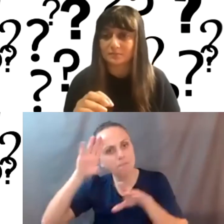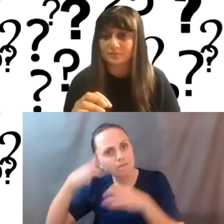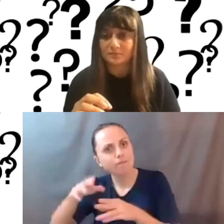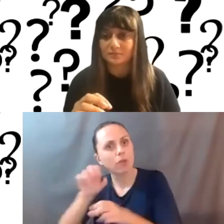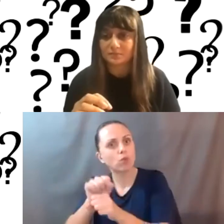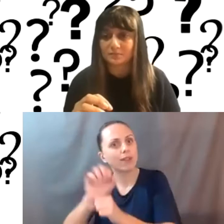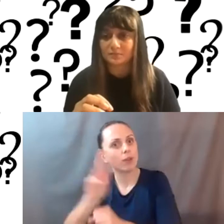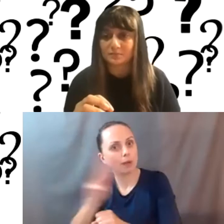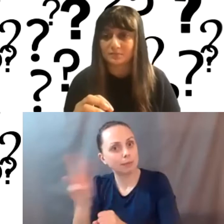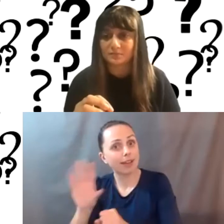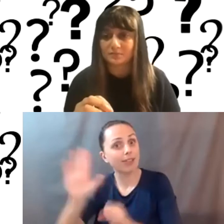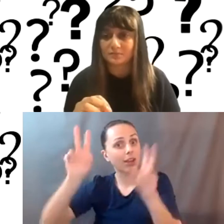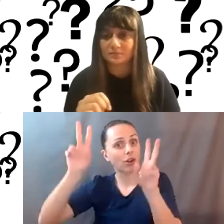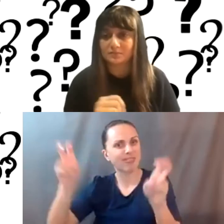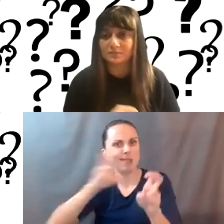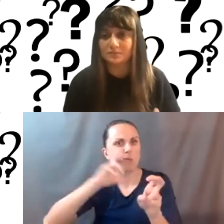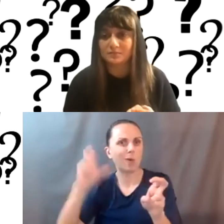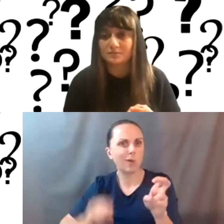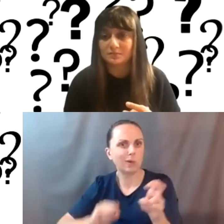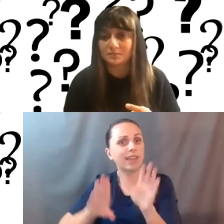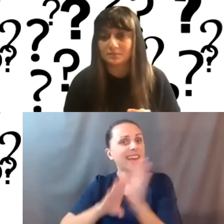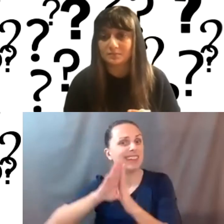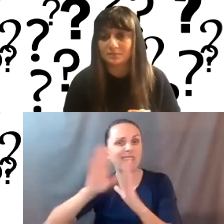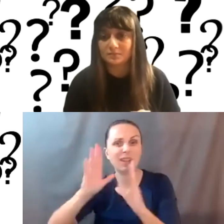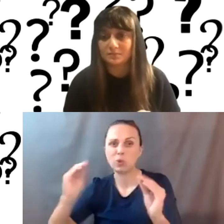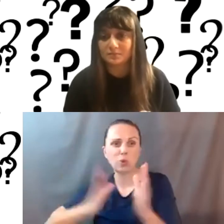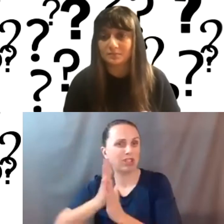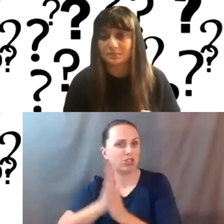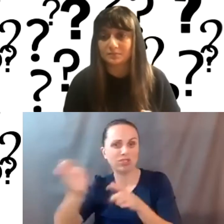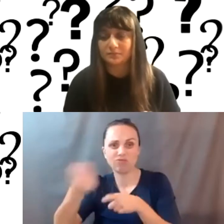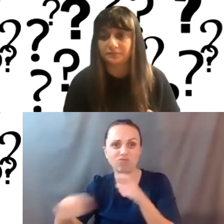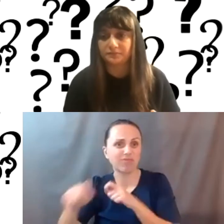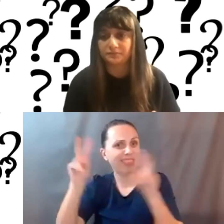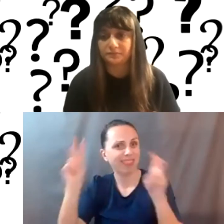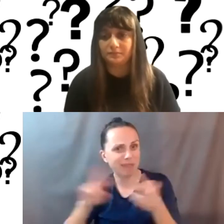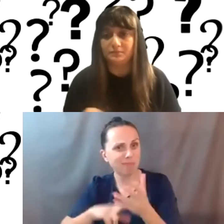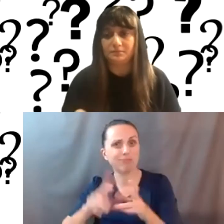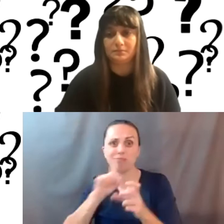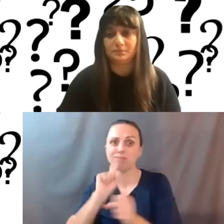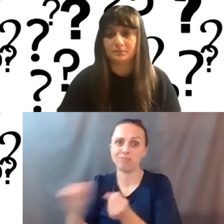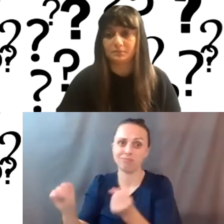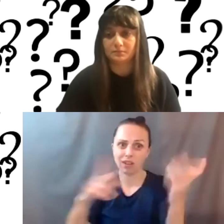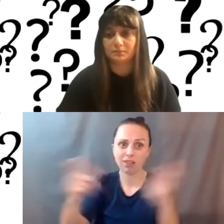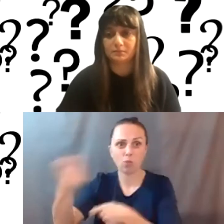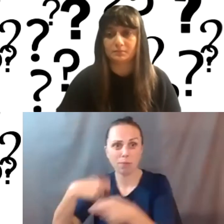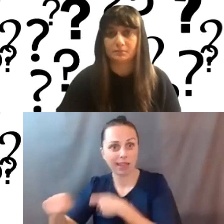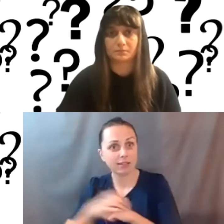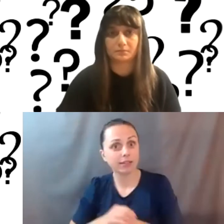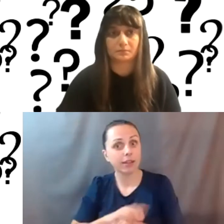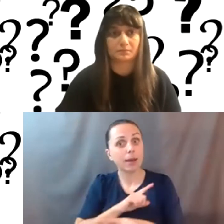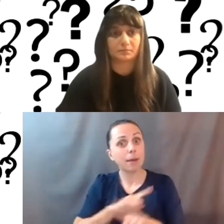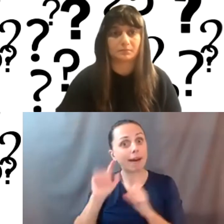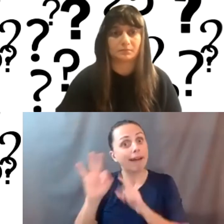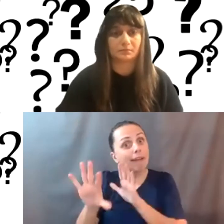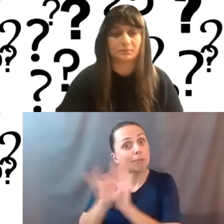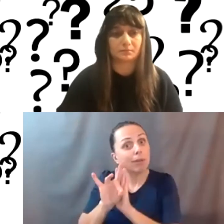website, the theme was outdated. The developer had no interest in updating the theme. So we had to replace it if we had chosen one that